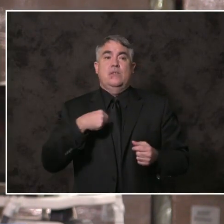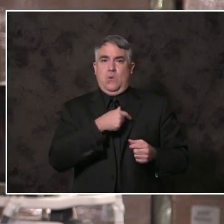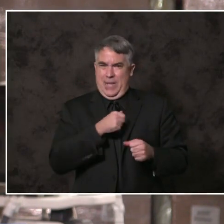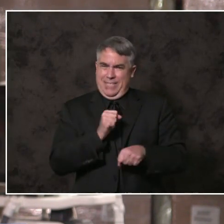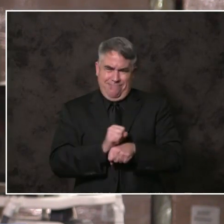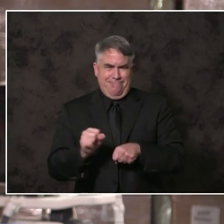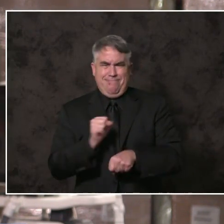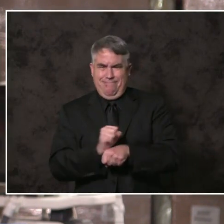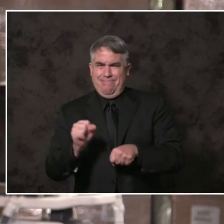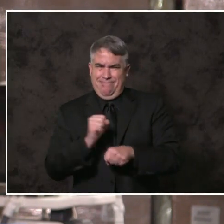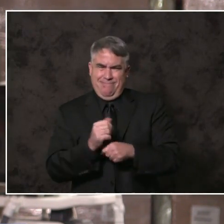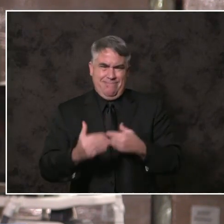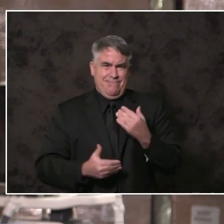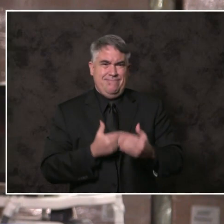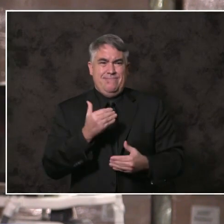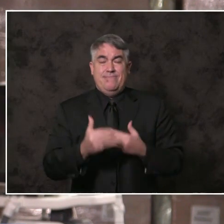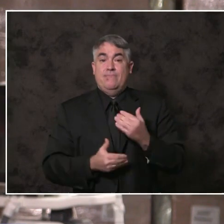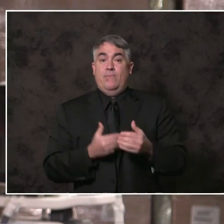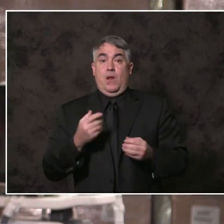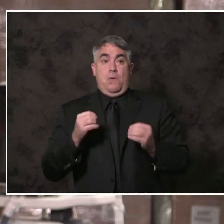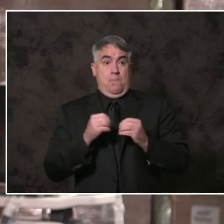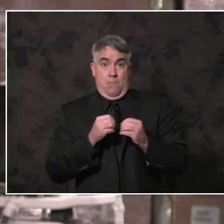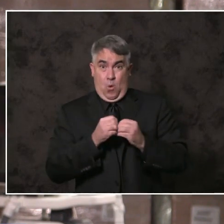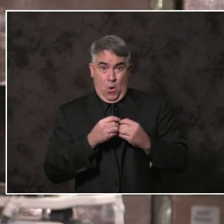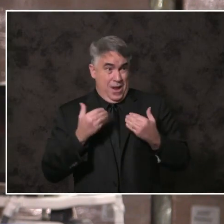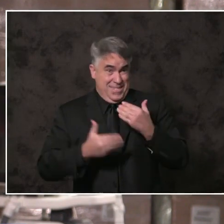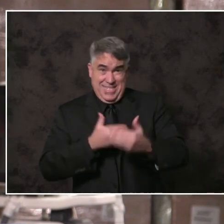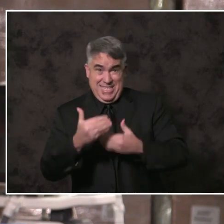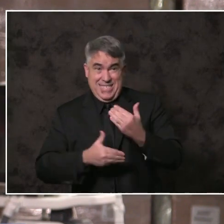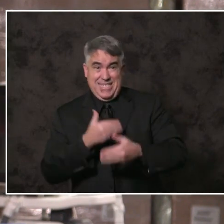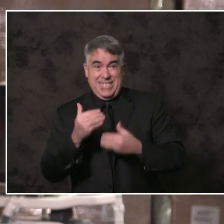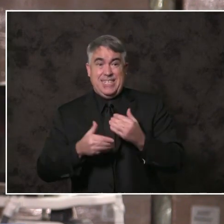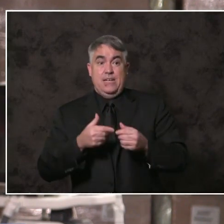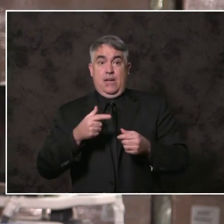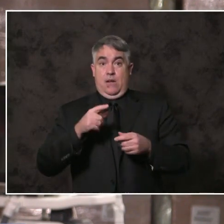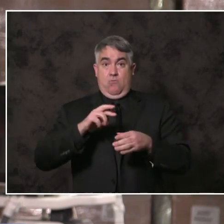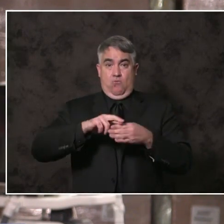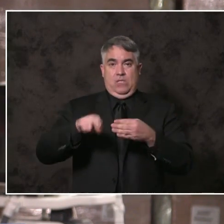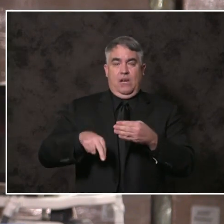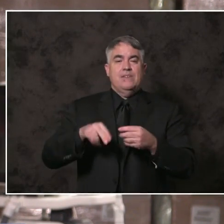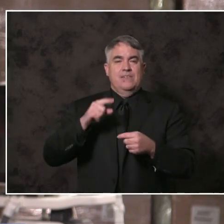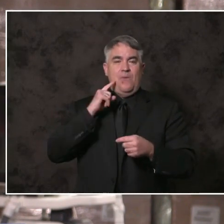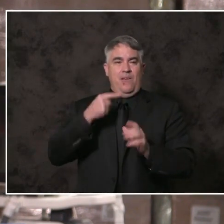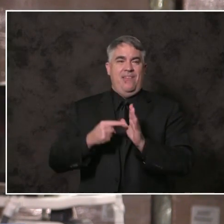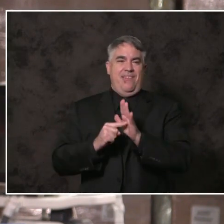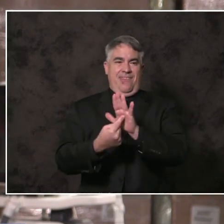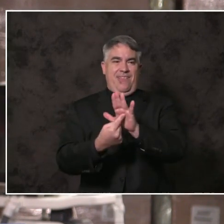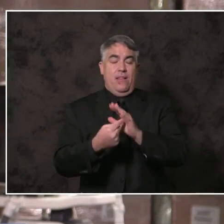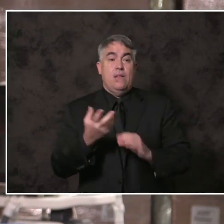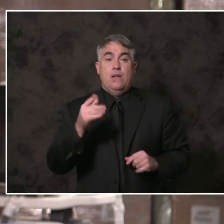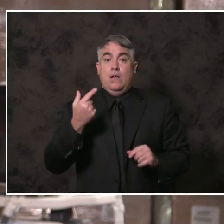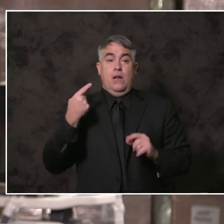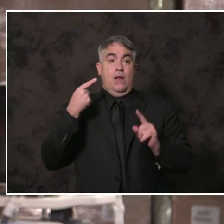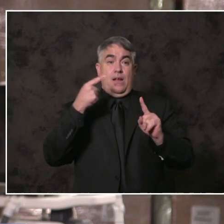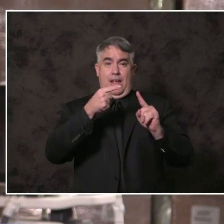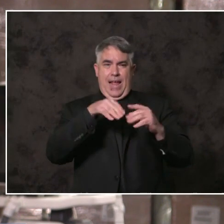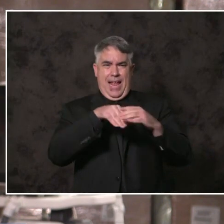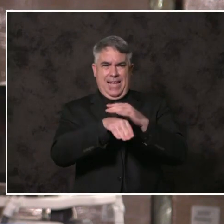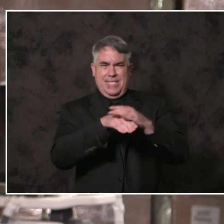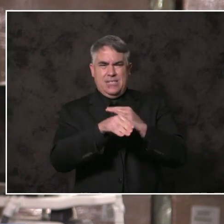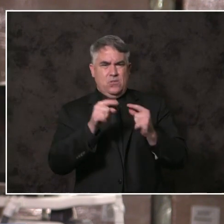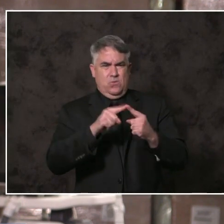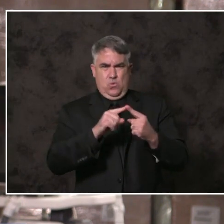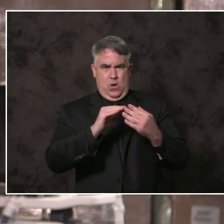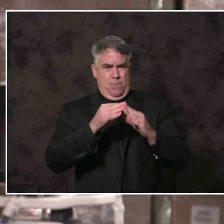With even more effort and better outcomes in particular on ensuring access to those communities most impacted.